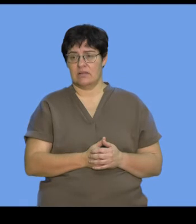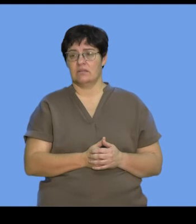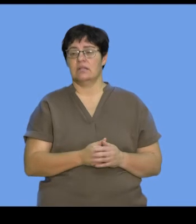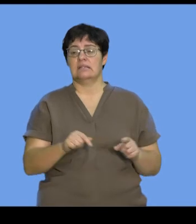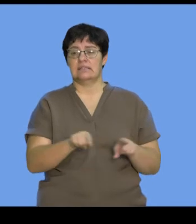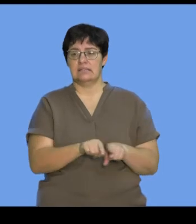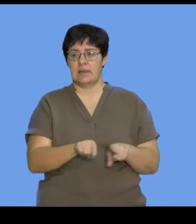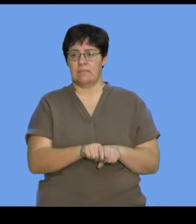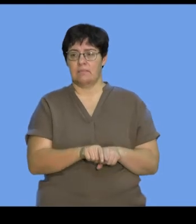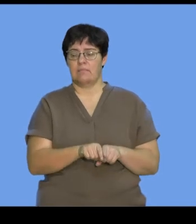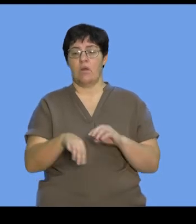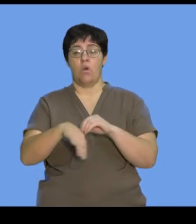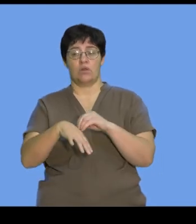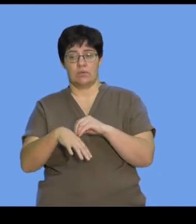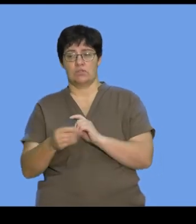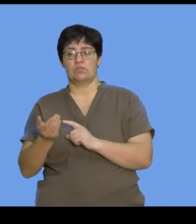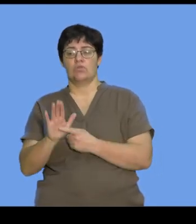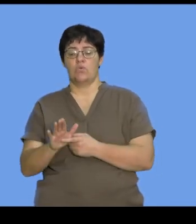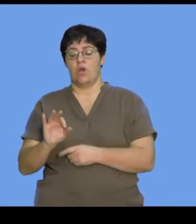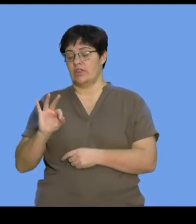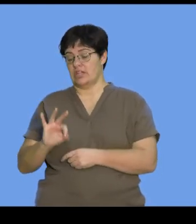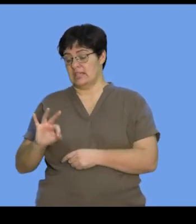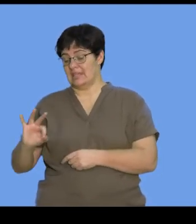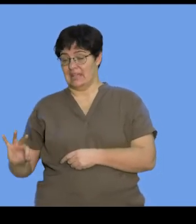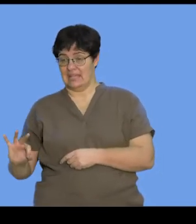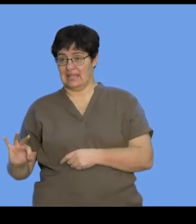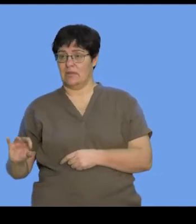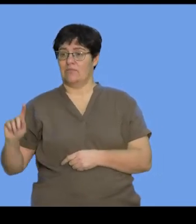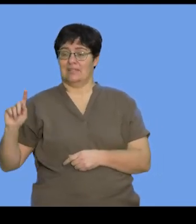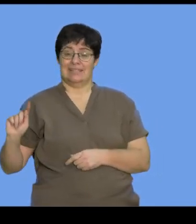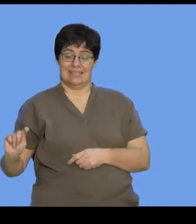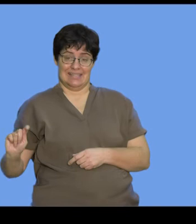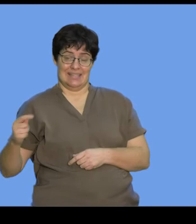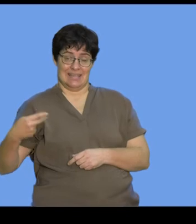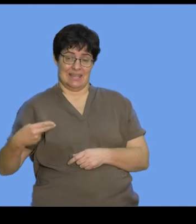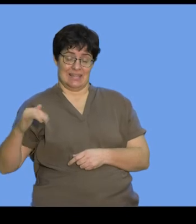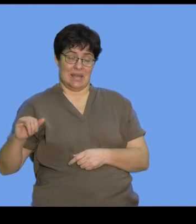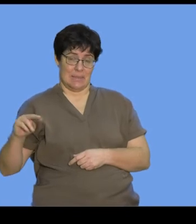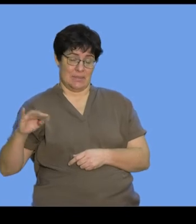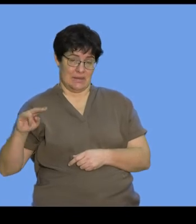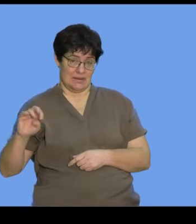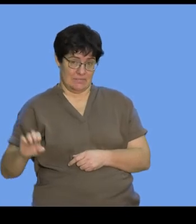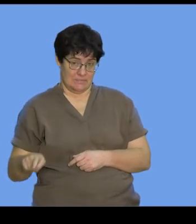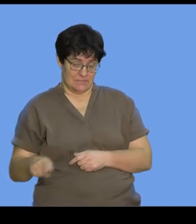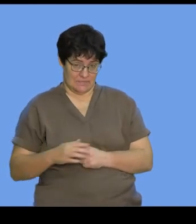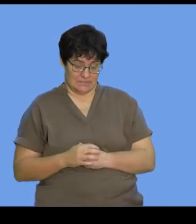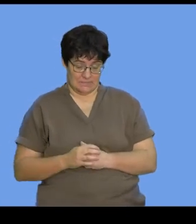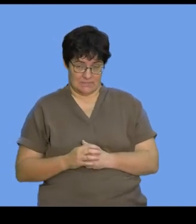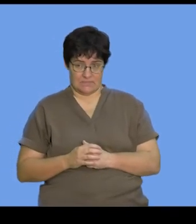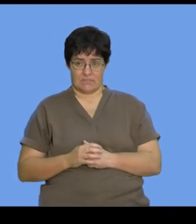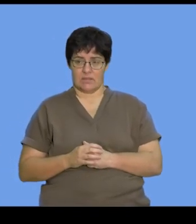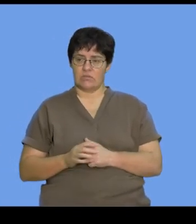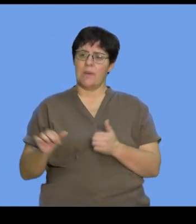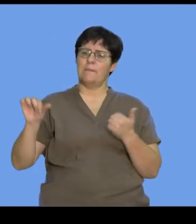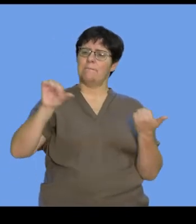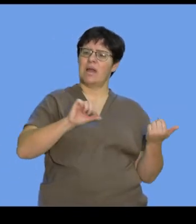also, for the octopus, it shows you a 33% composition of thymine. So, I'd like to go